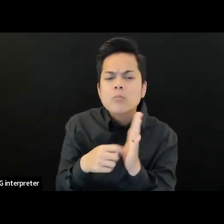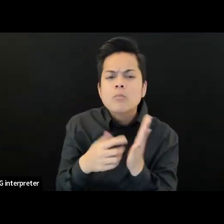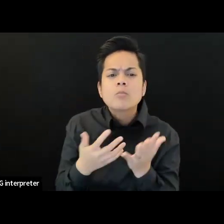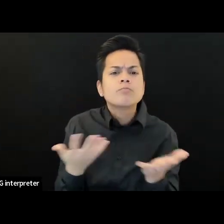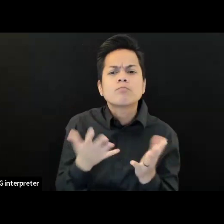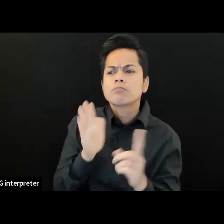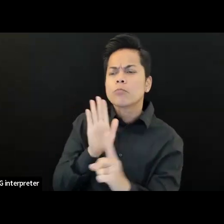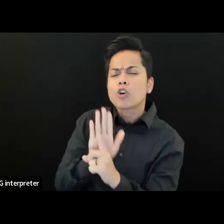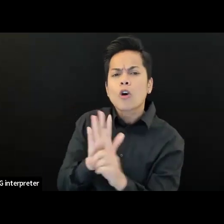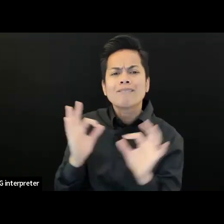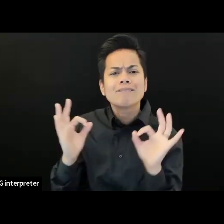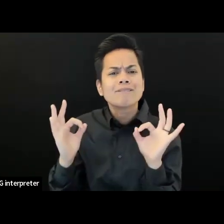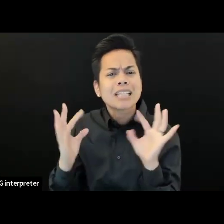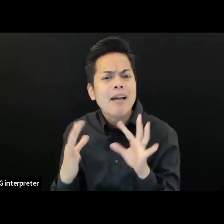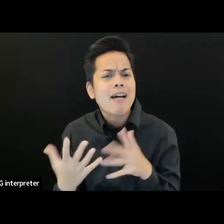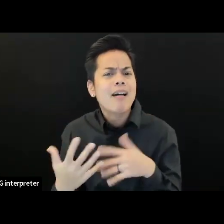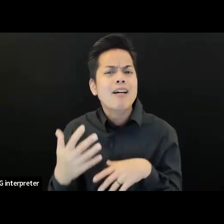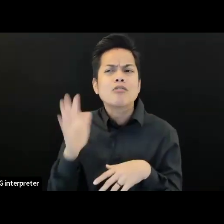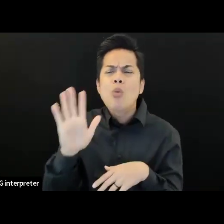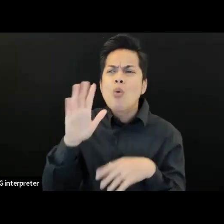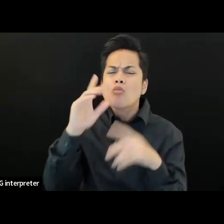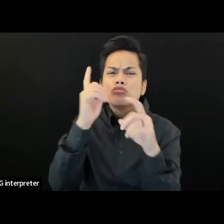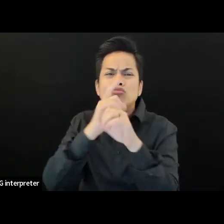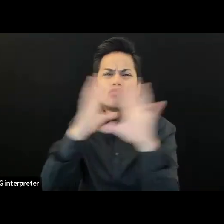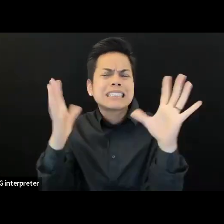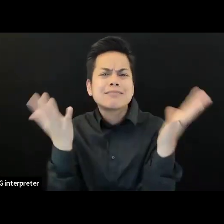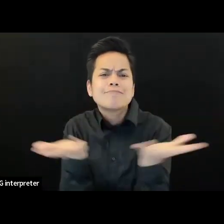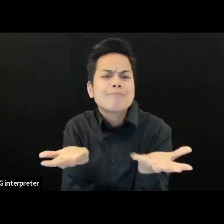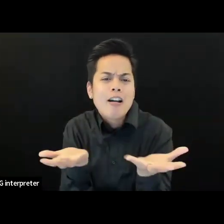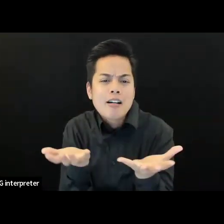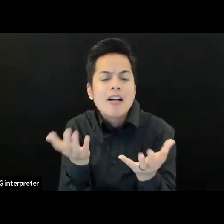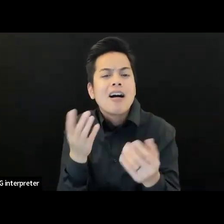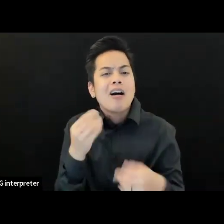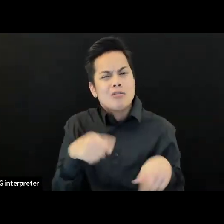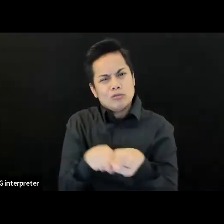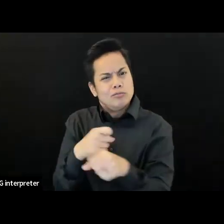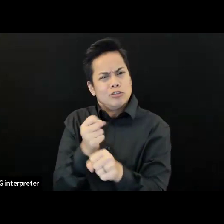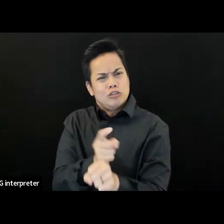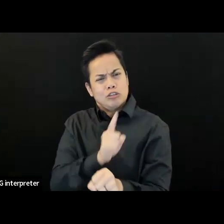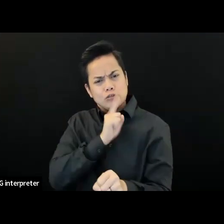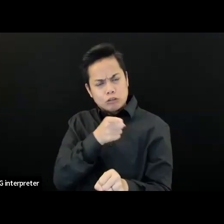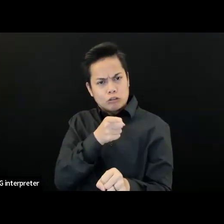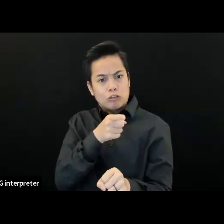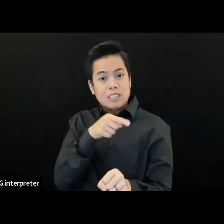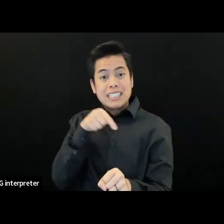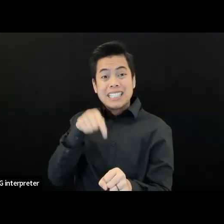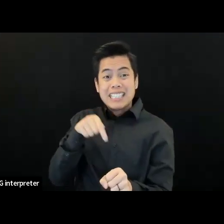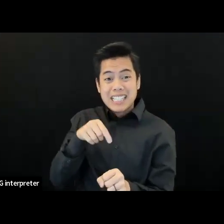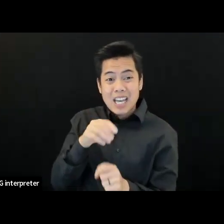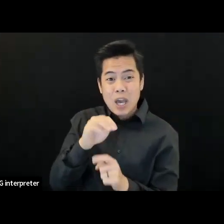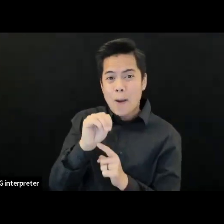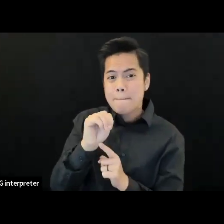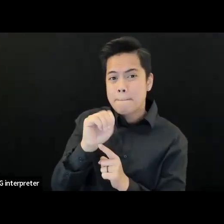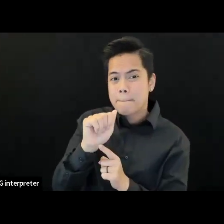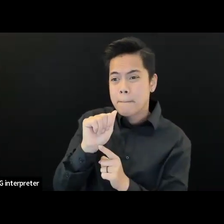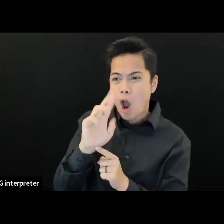and really also centering marginalized groups within disability. So we've done all but one